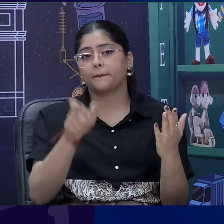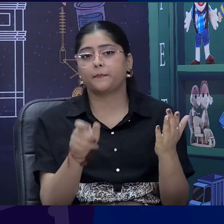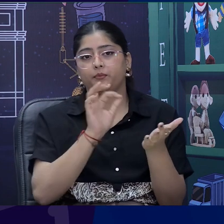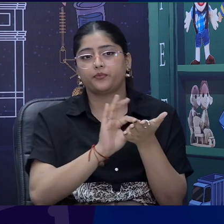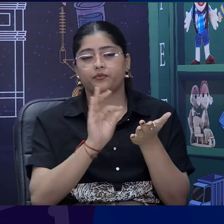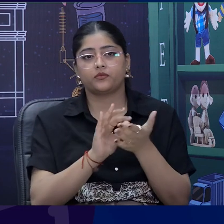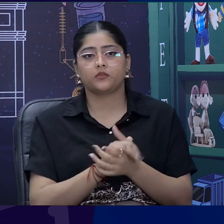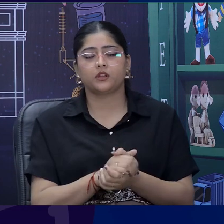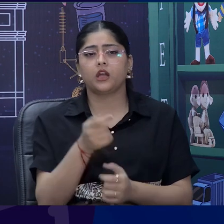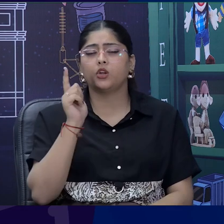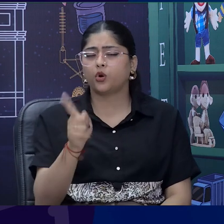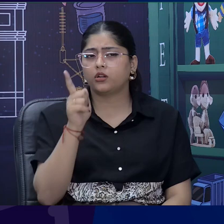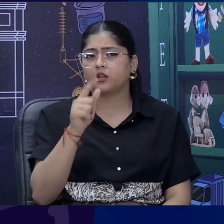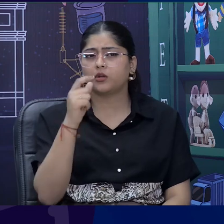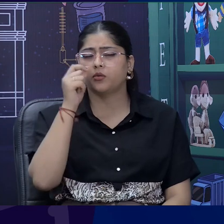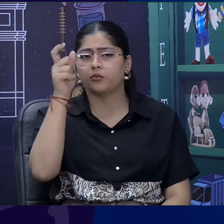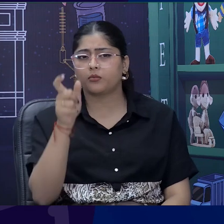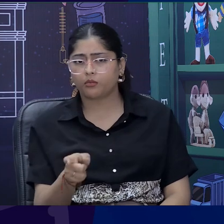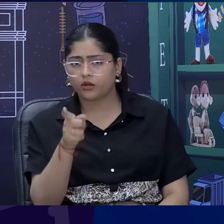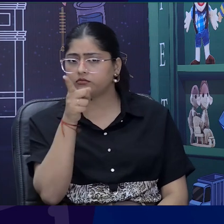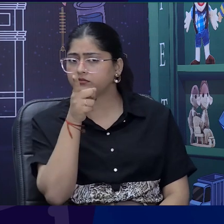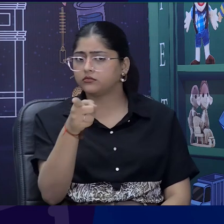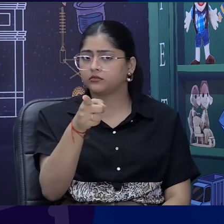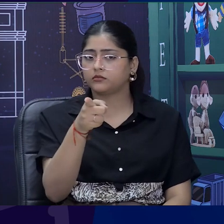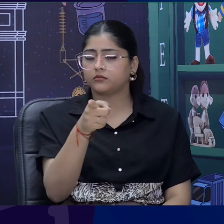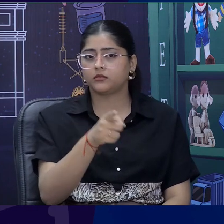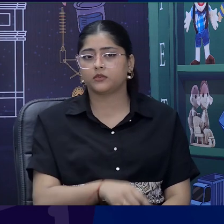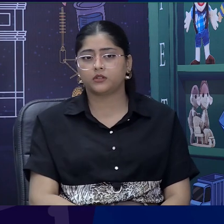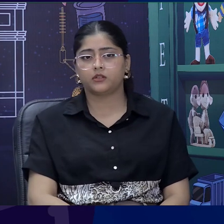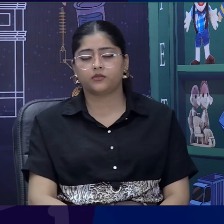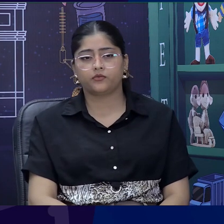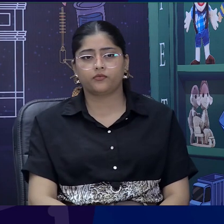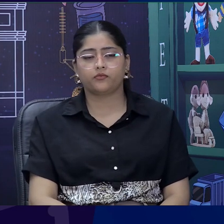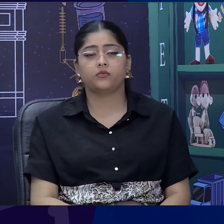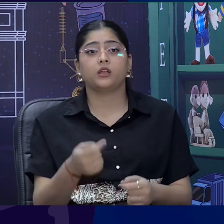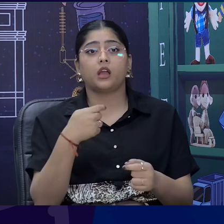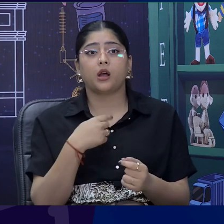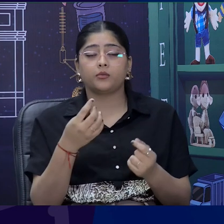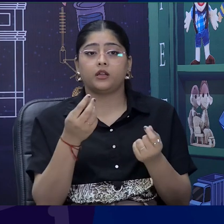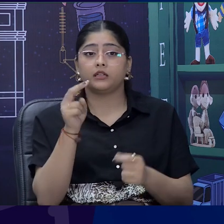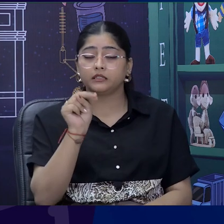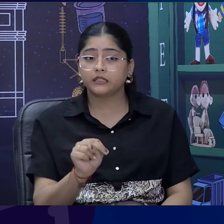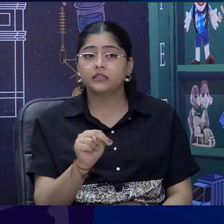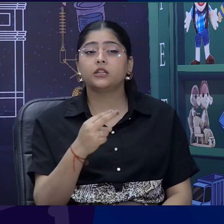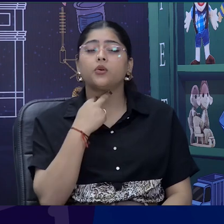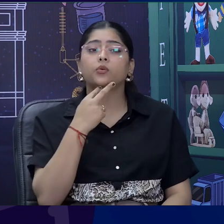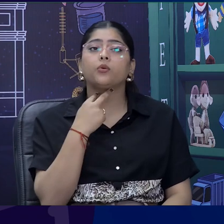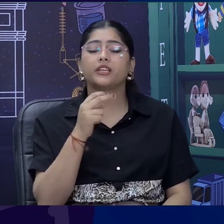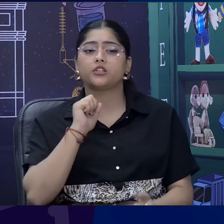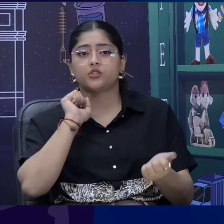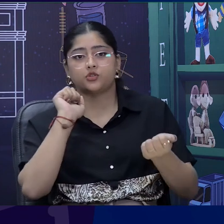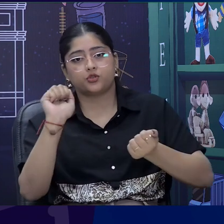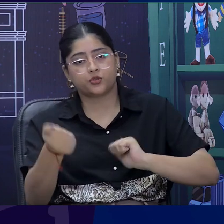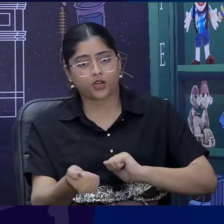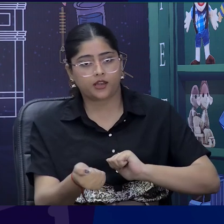boy there was a naughty boy. One more thing we need to module our voice right to